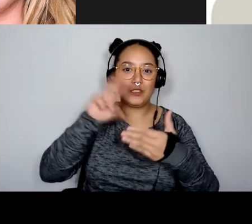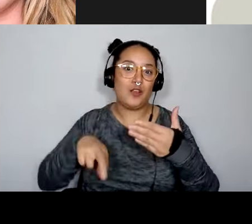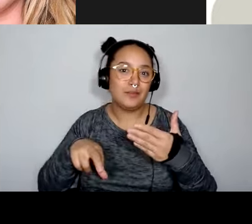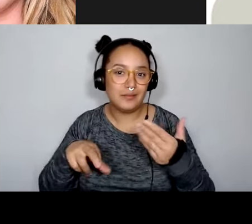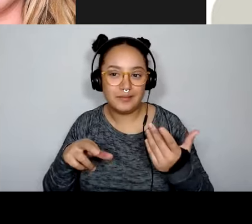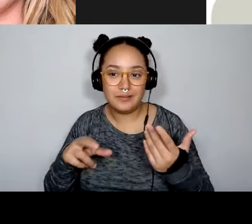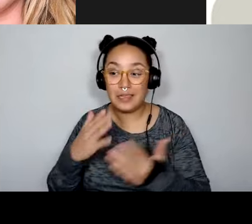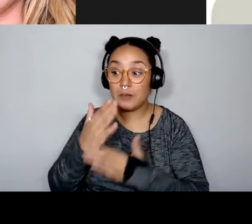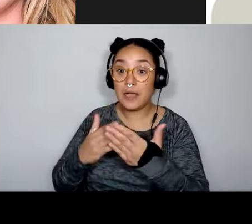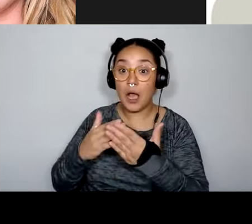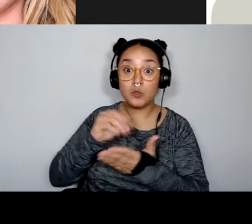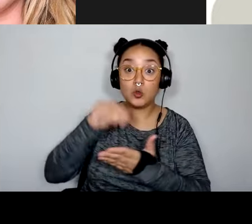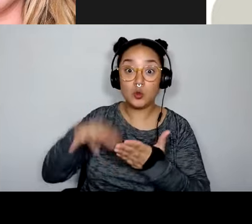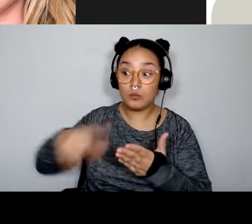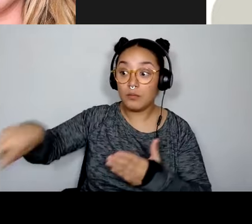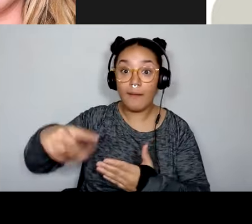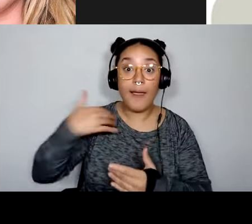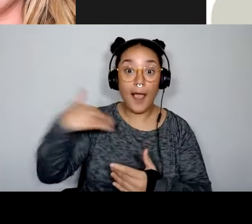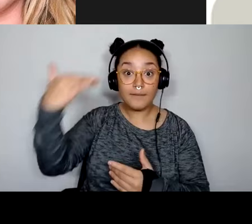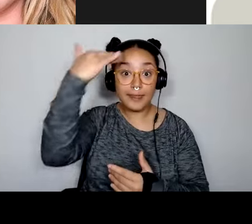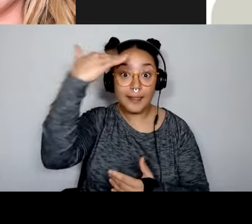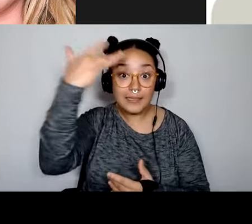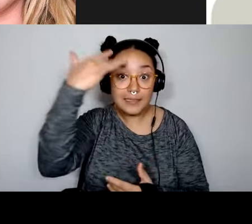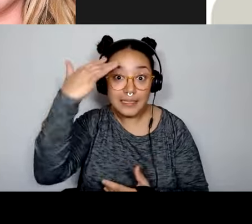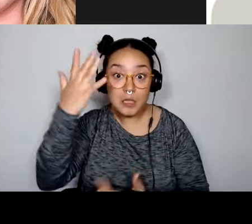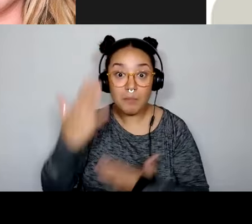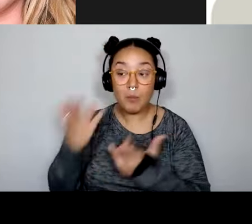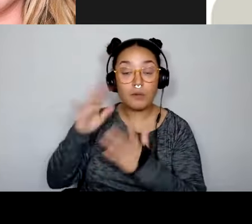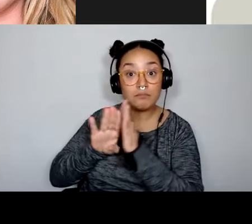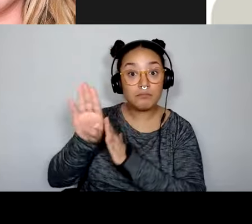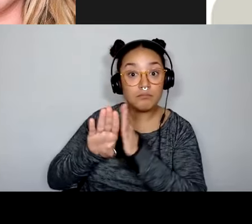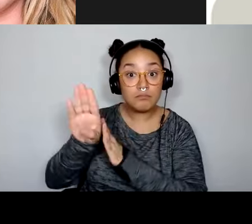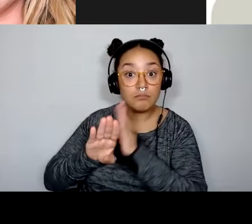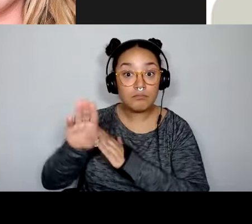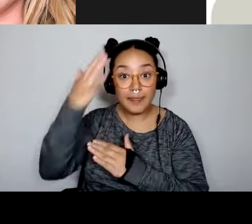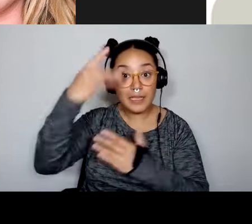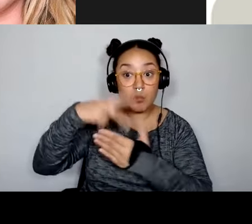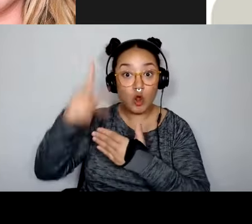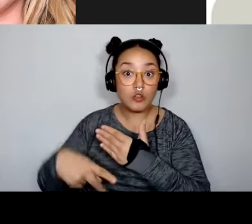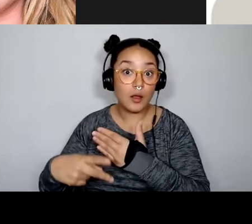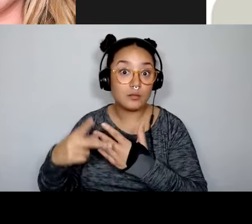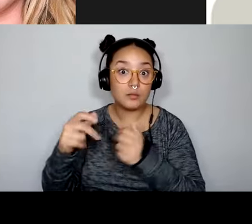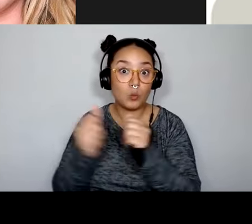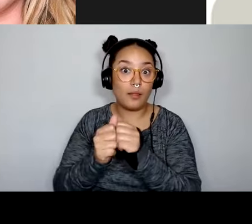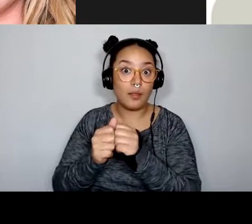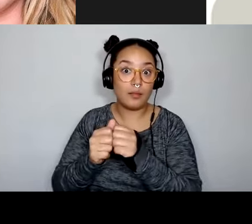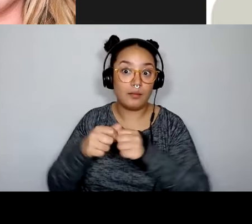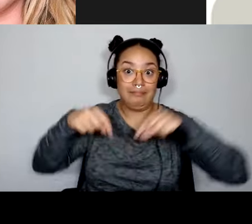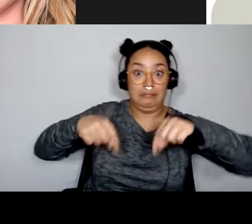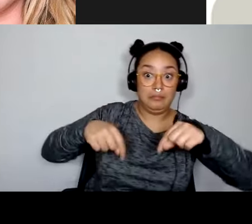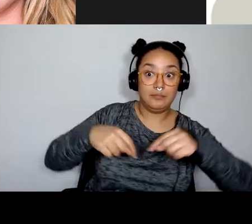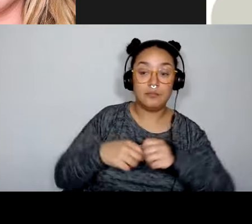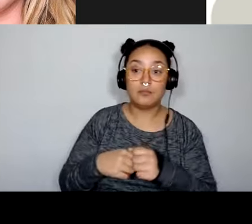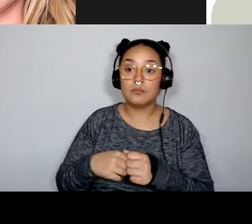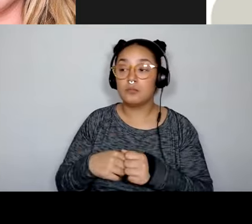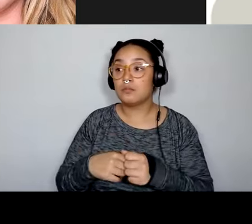have a thesis in their program, so they might want to work on their thesis project. The organization is a capstone project. Um, they can be a summary return